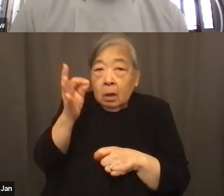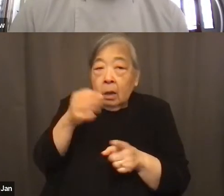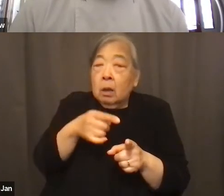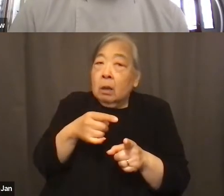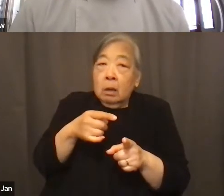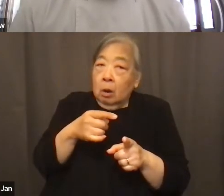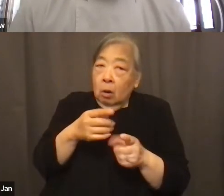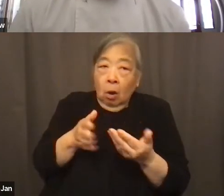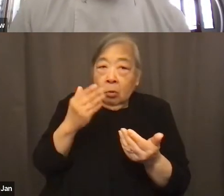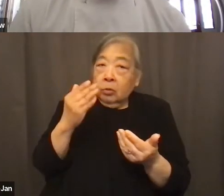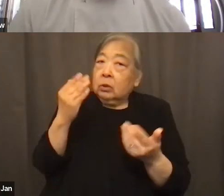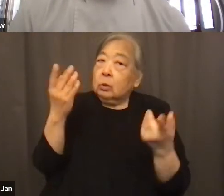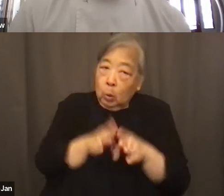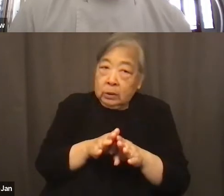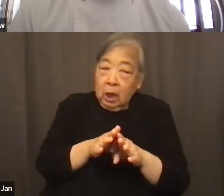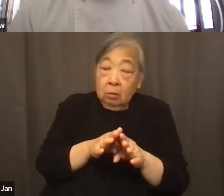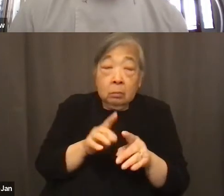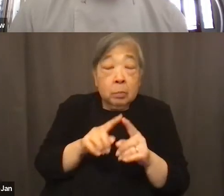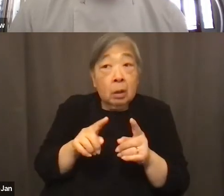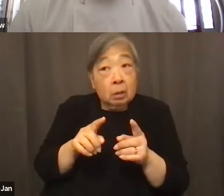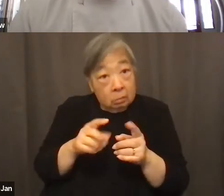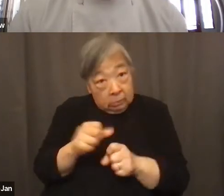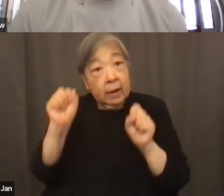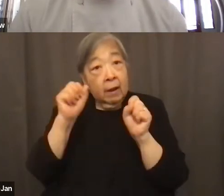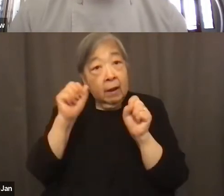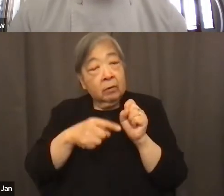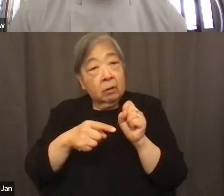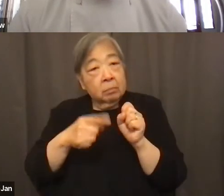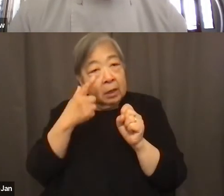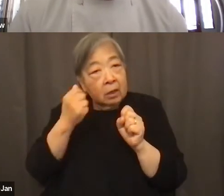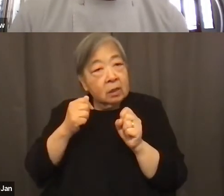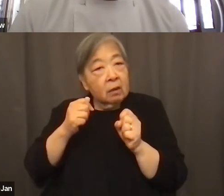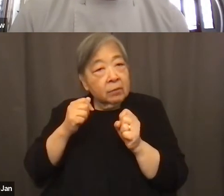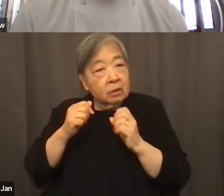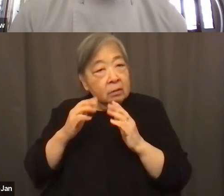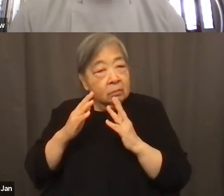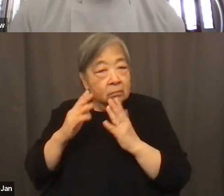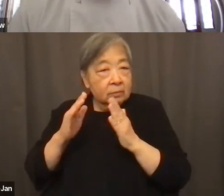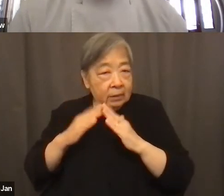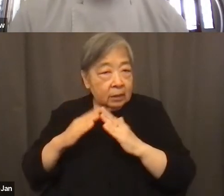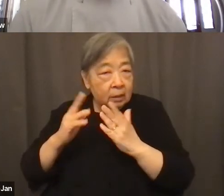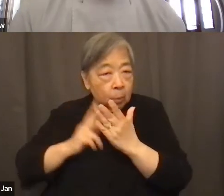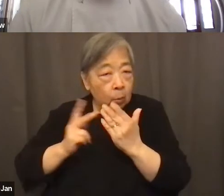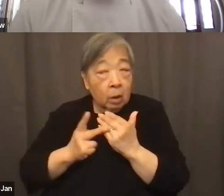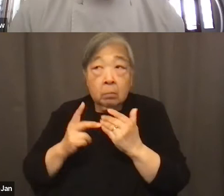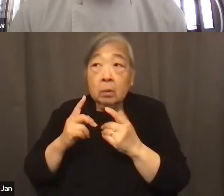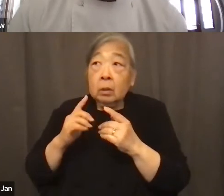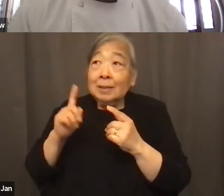But it's programs like this that we need, like the involvement of the city, the involvement of of the state.